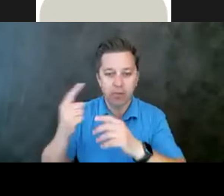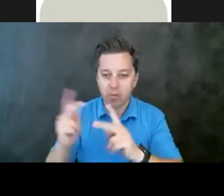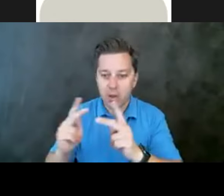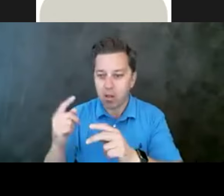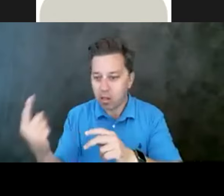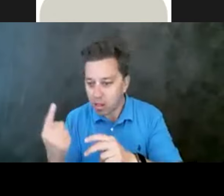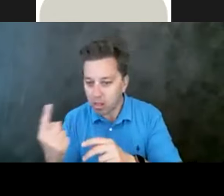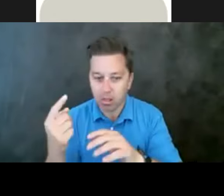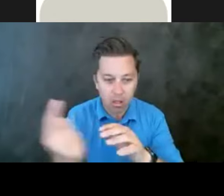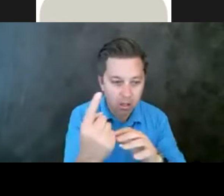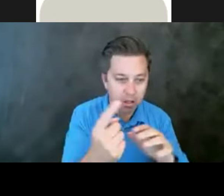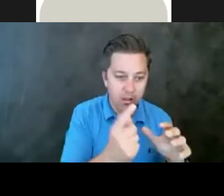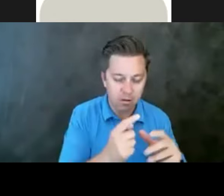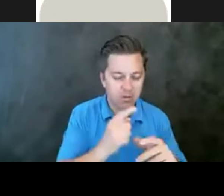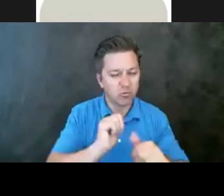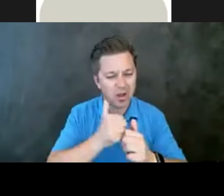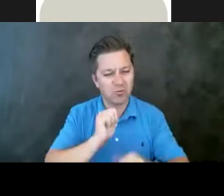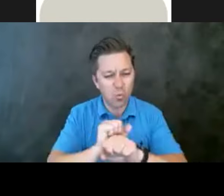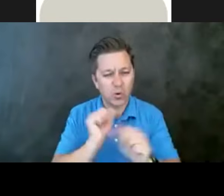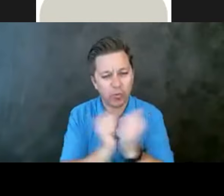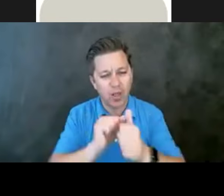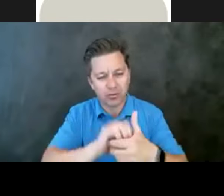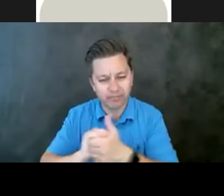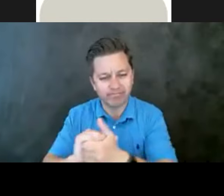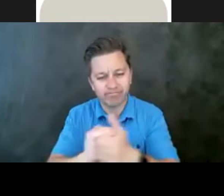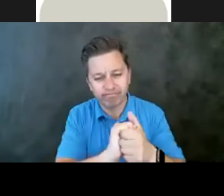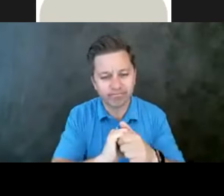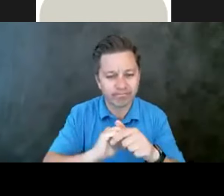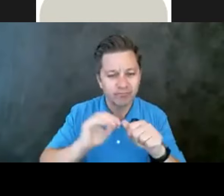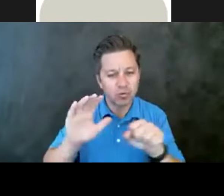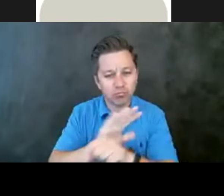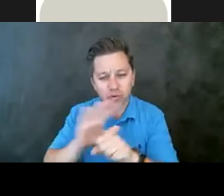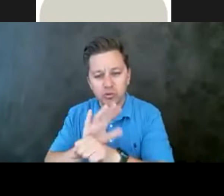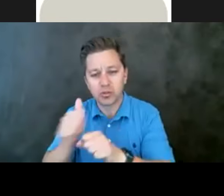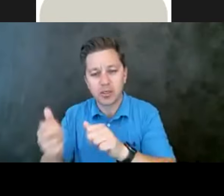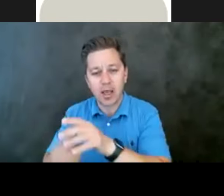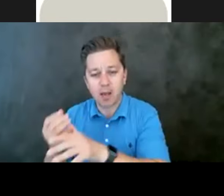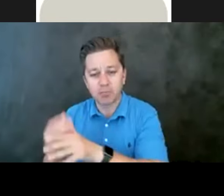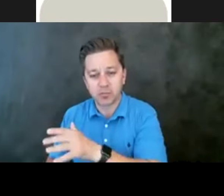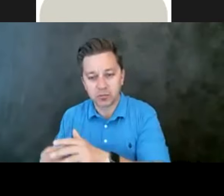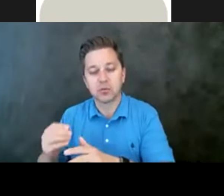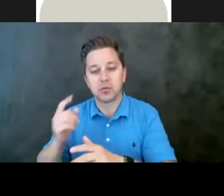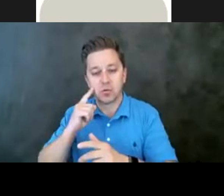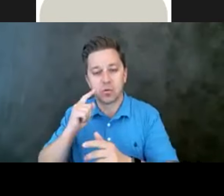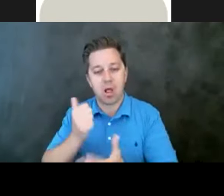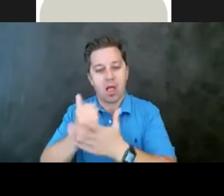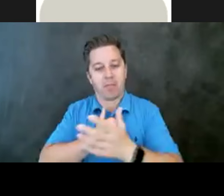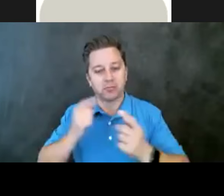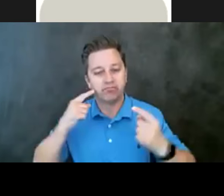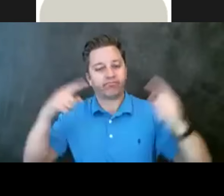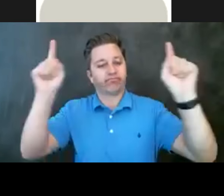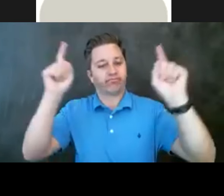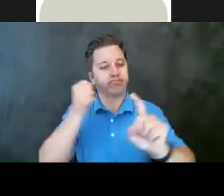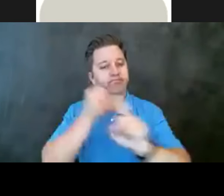we can work together to bridge the gaps in order to advance the goals in our strategic plan. So we'll